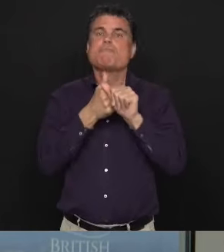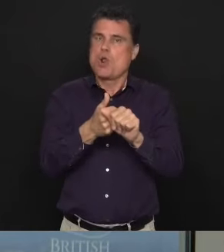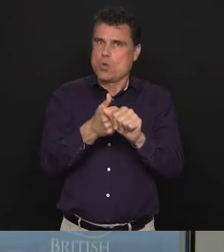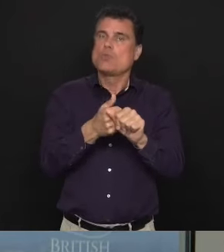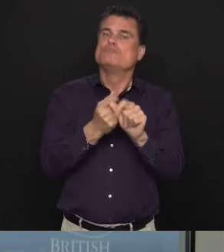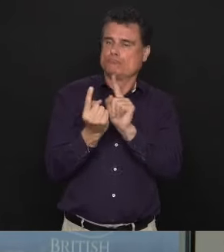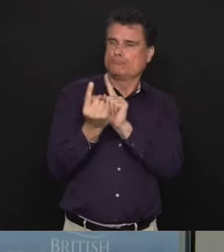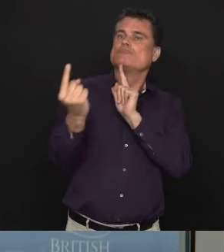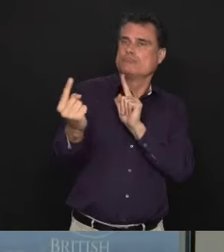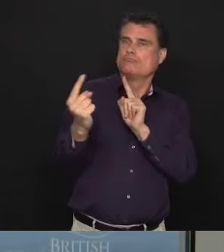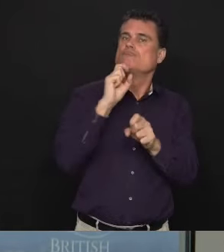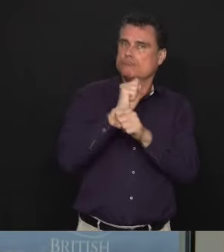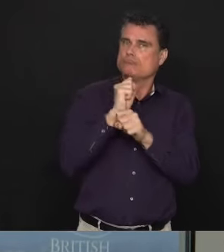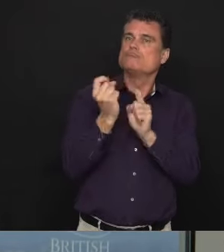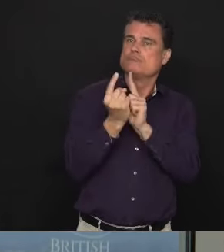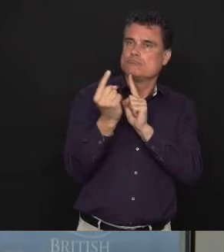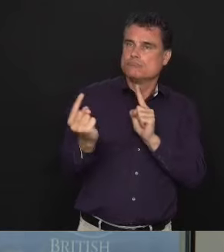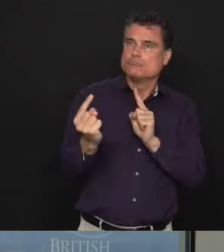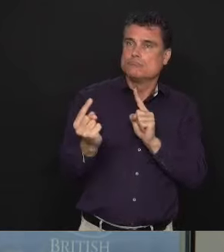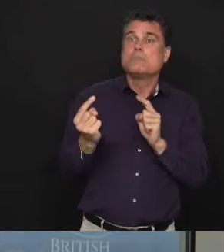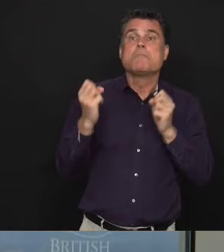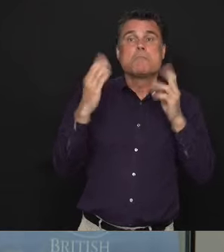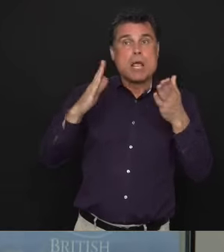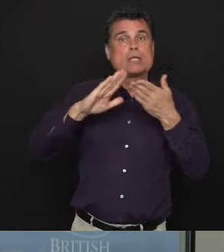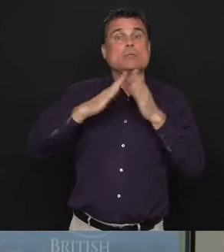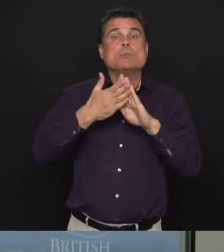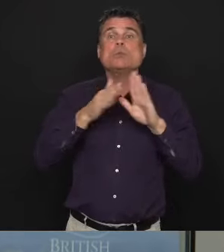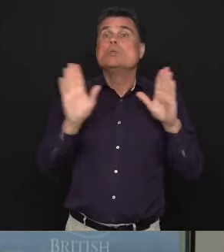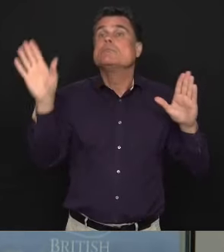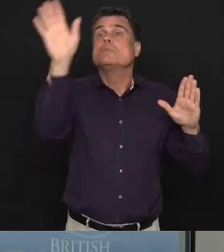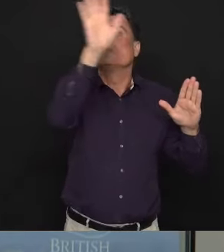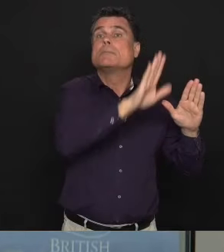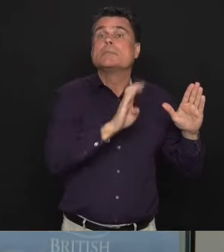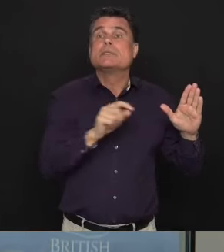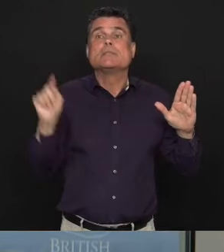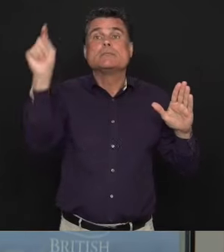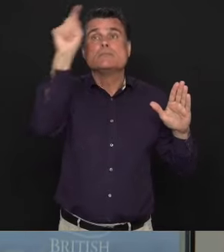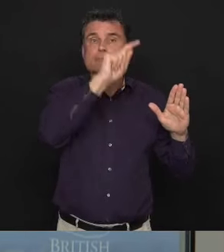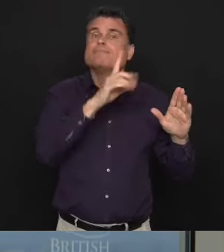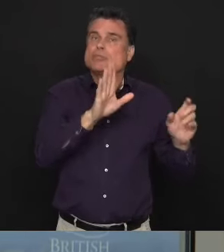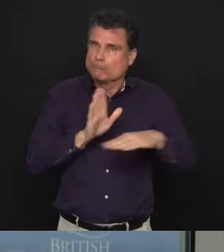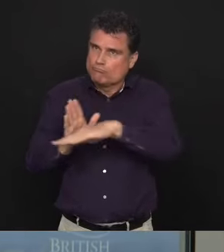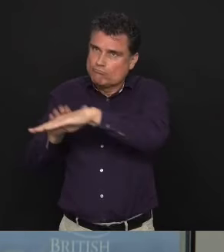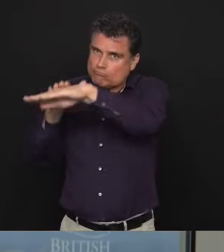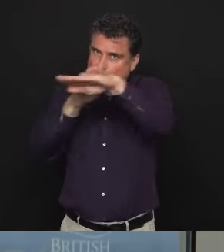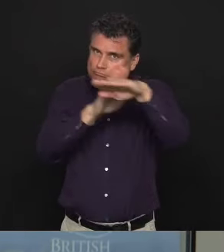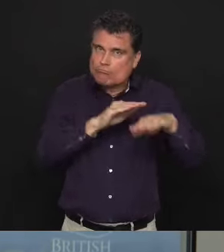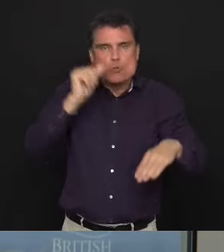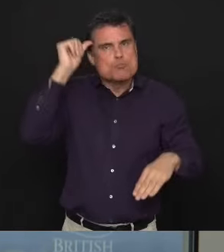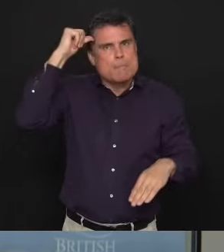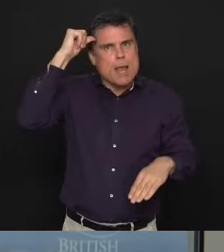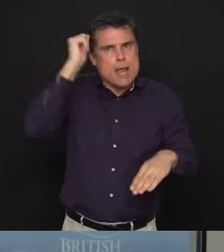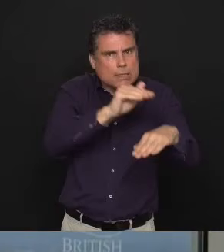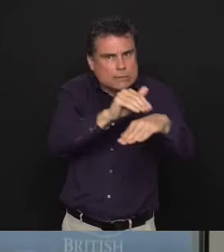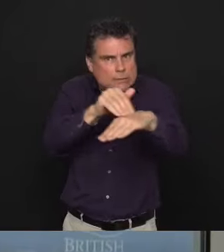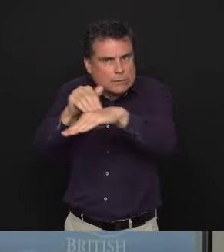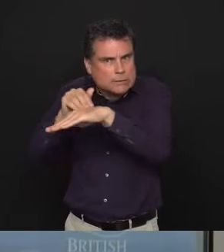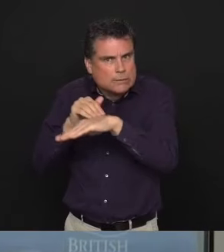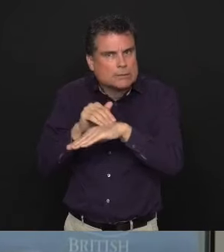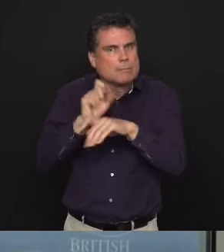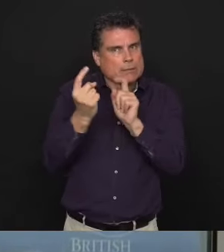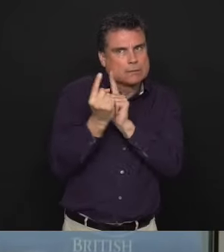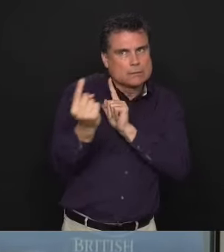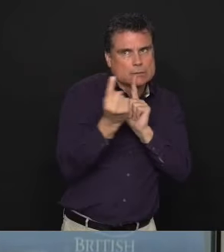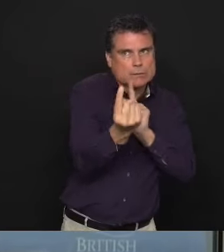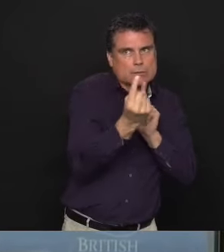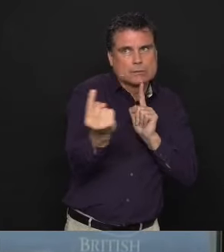communities you are seeing local officials out reminding people about this. And you are seeing it in the results that we